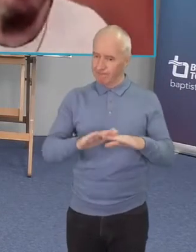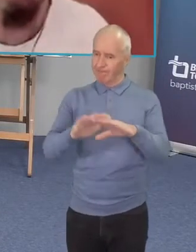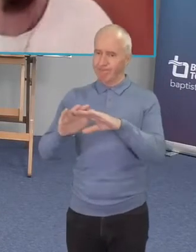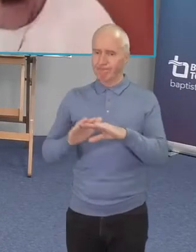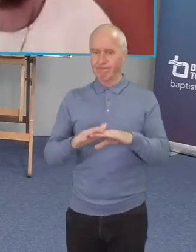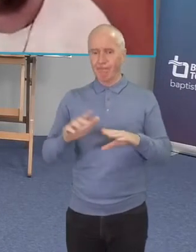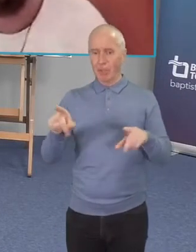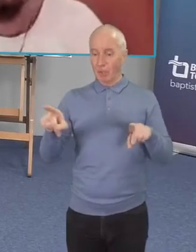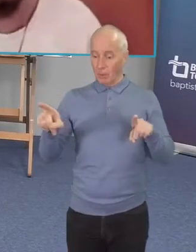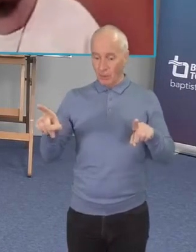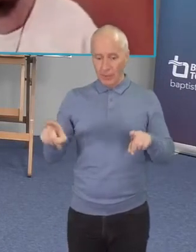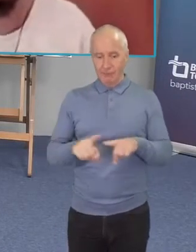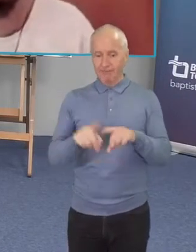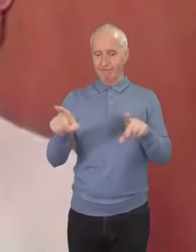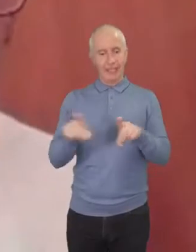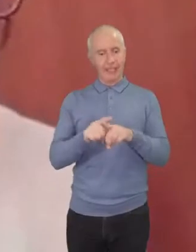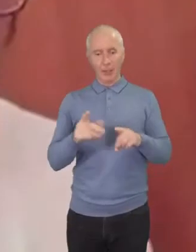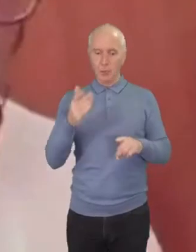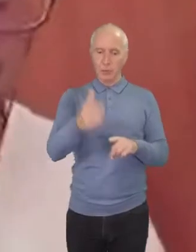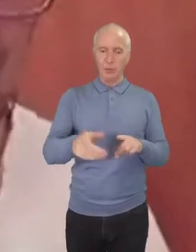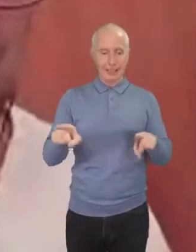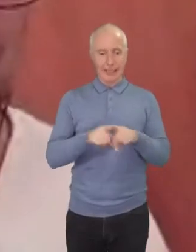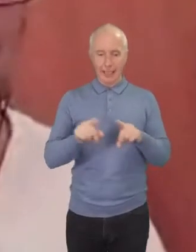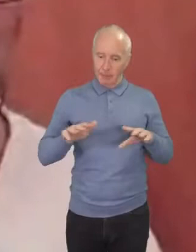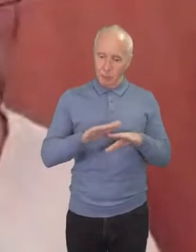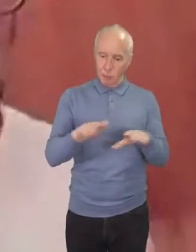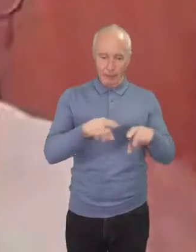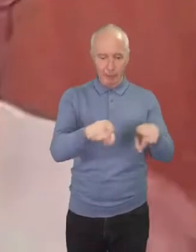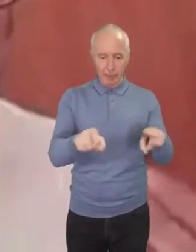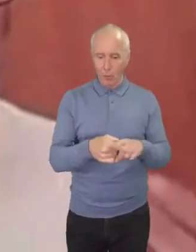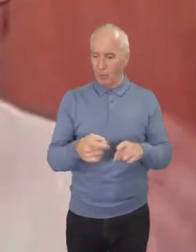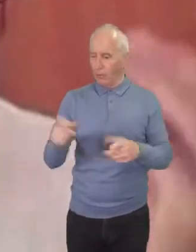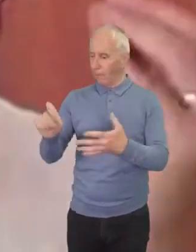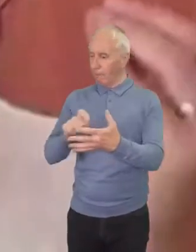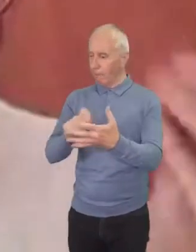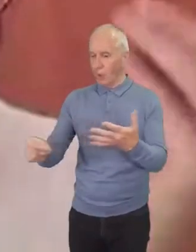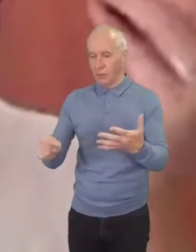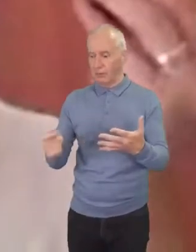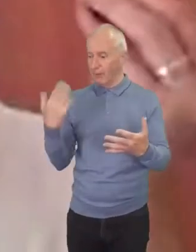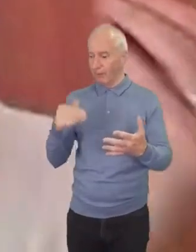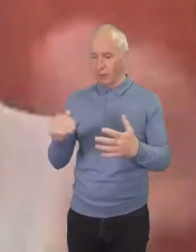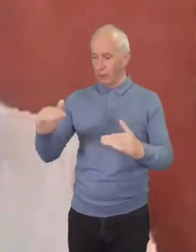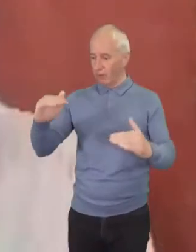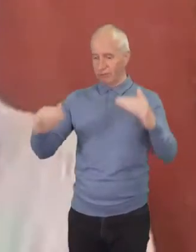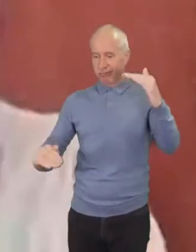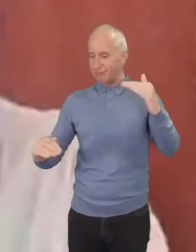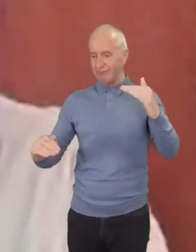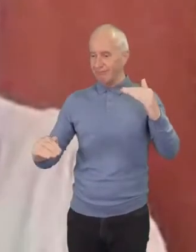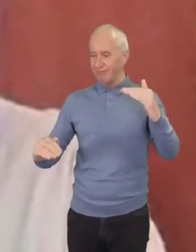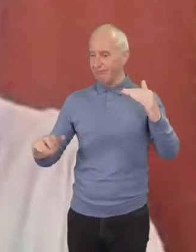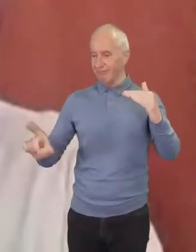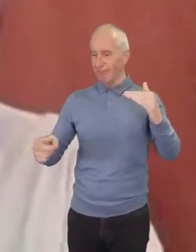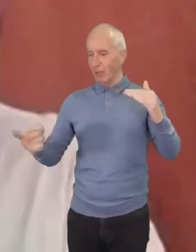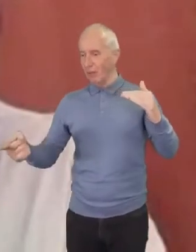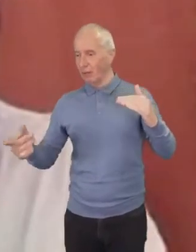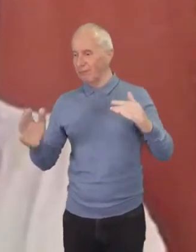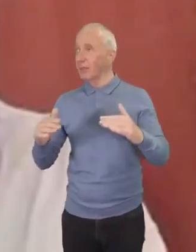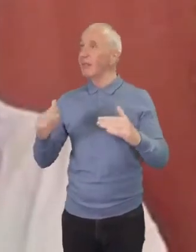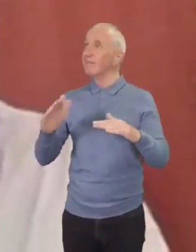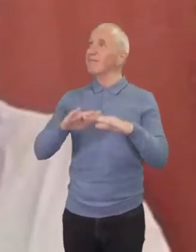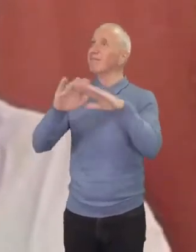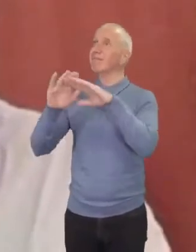and vote you know and uh go to the same schools and see each other as equal in the eyes of god so